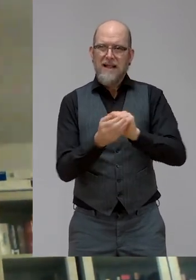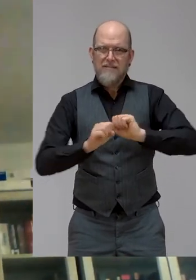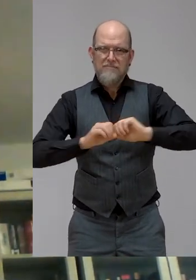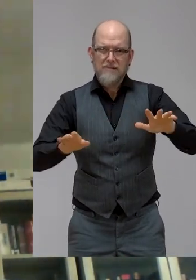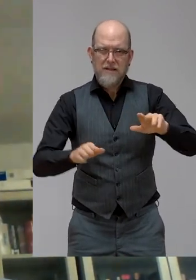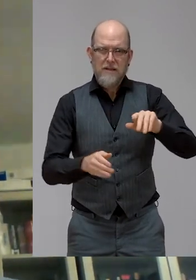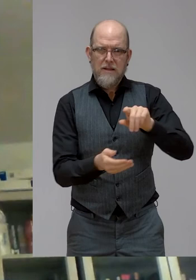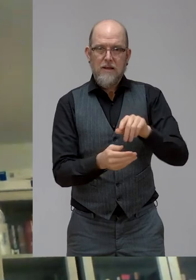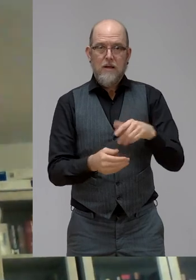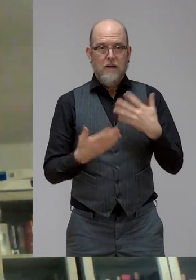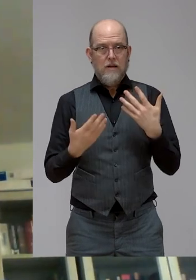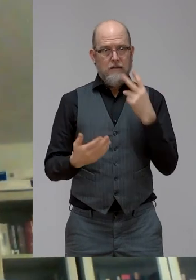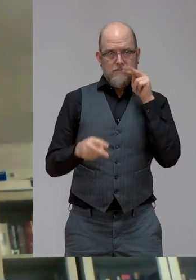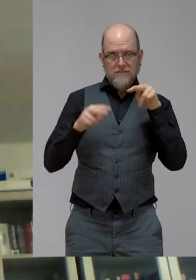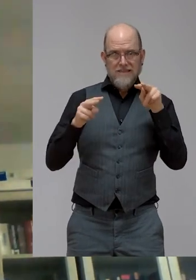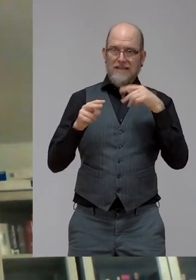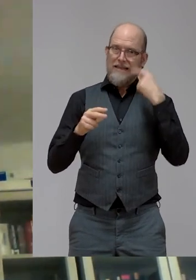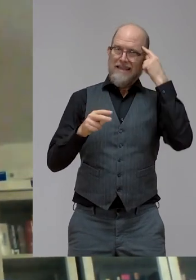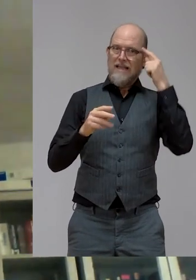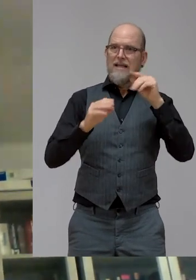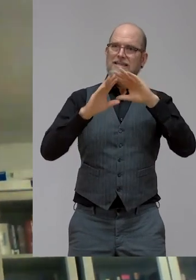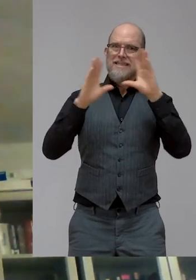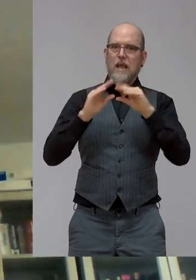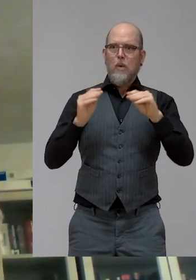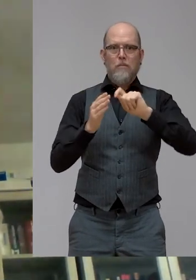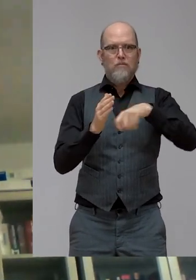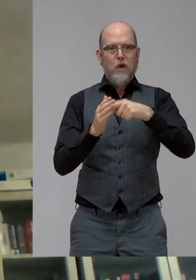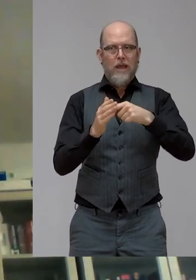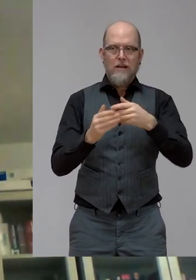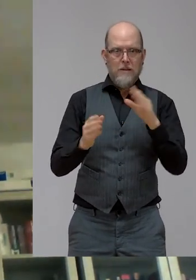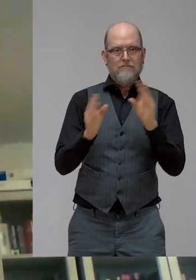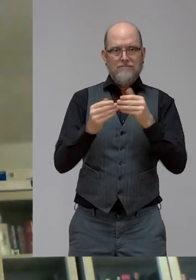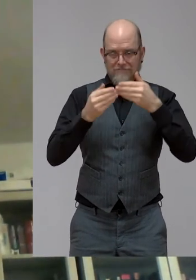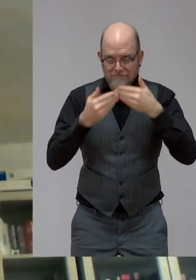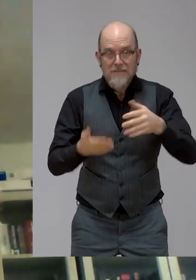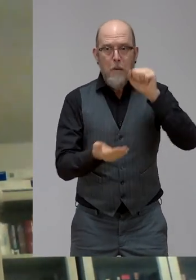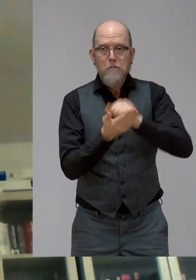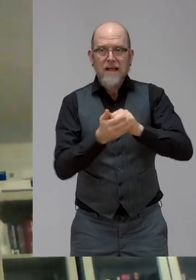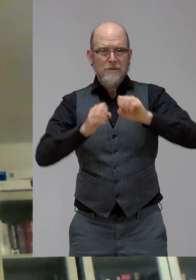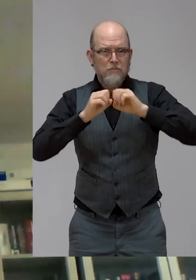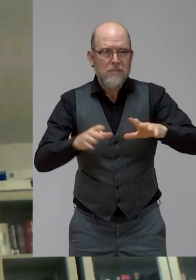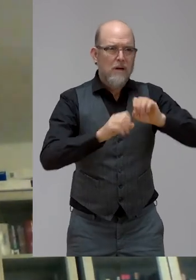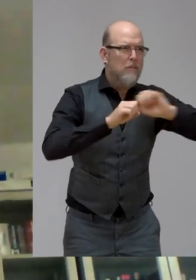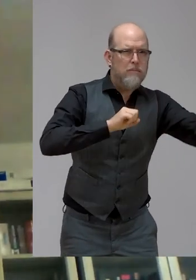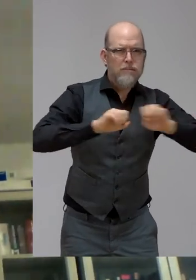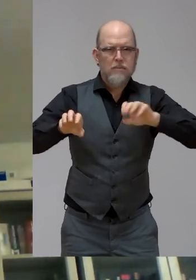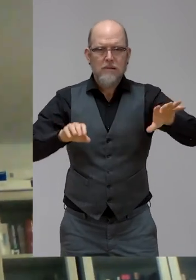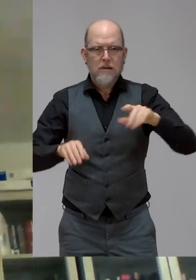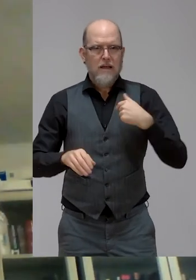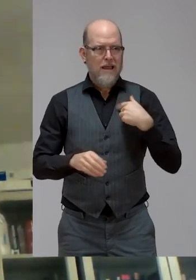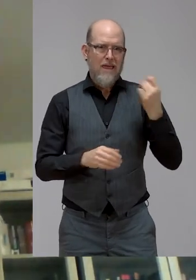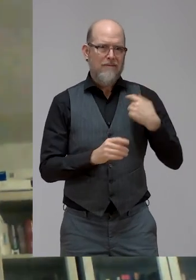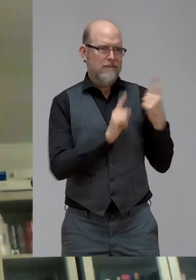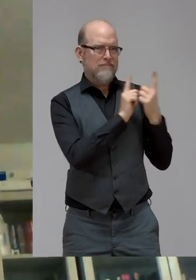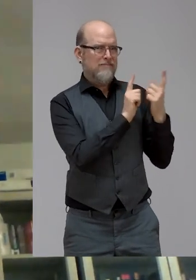waiting for the Zero Project conference to use it to launch a publication. My colleagues have included in the chat of the